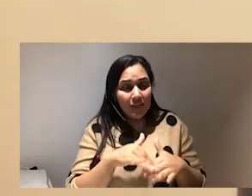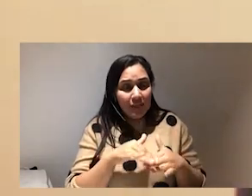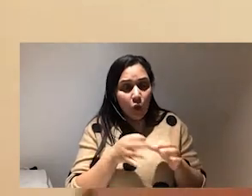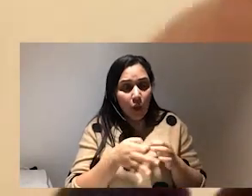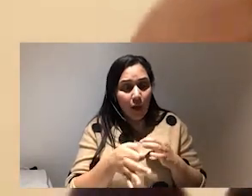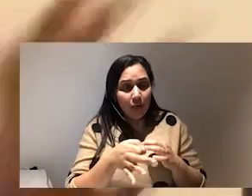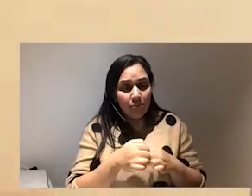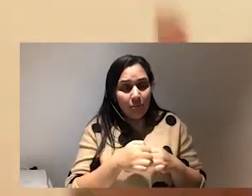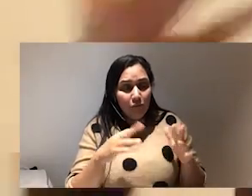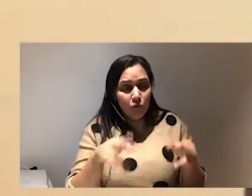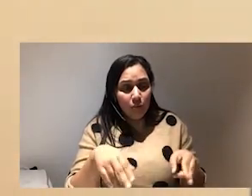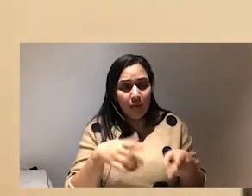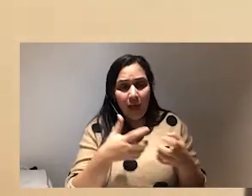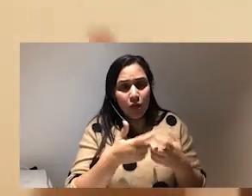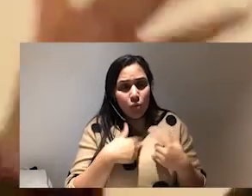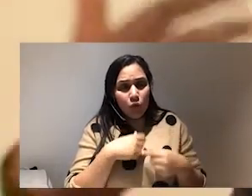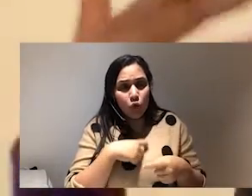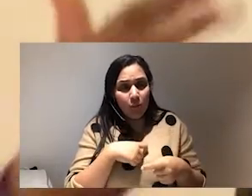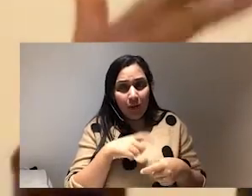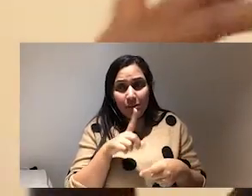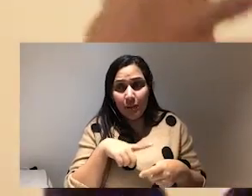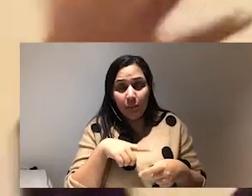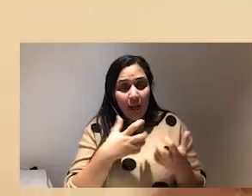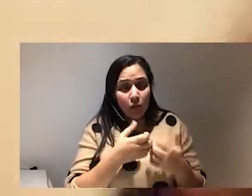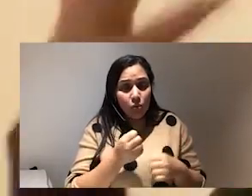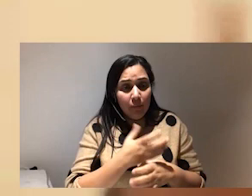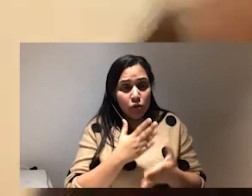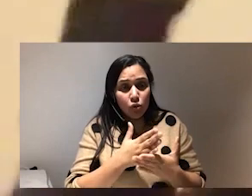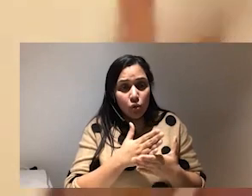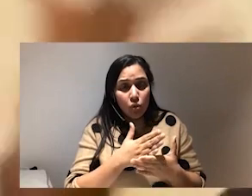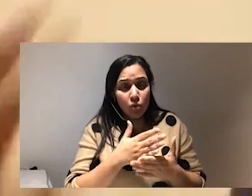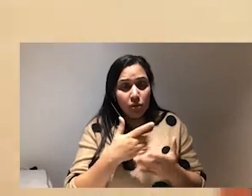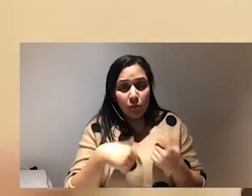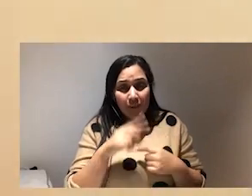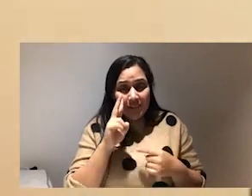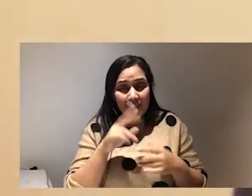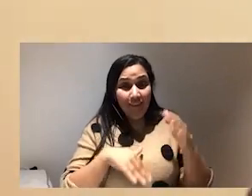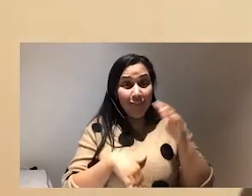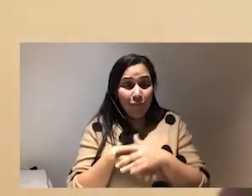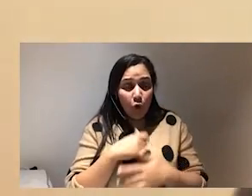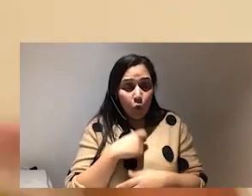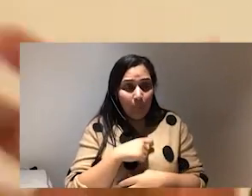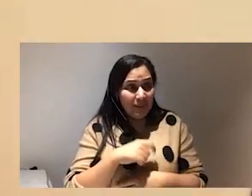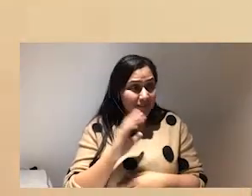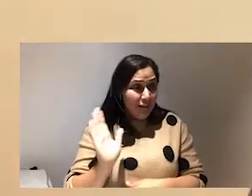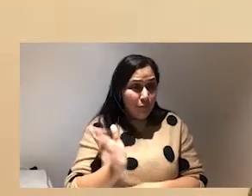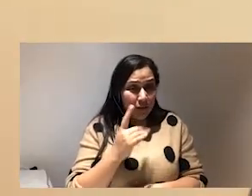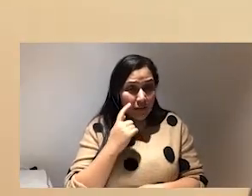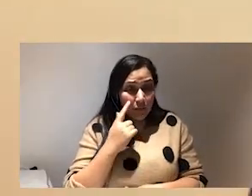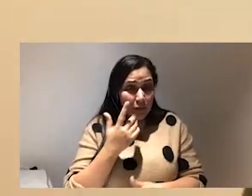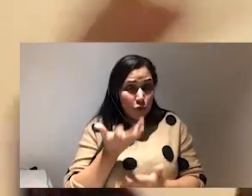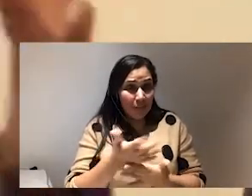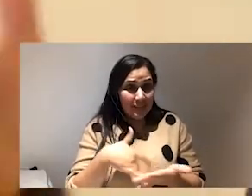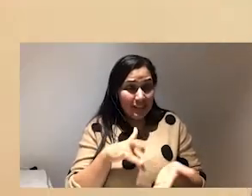these platforms and how do we humanize people how do we make sure that we're seeing full human beings and everybody i think we should center that in our